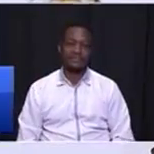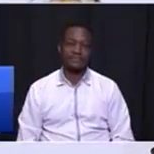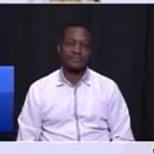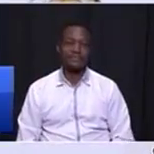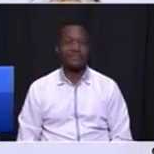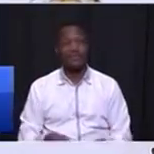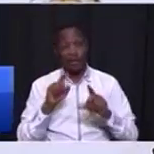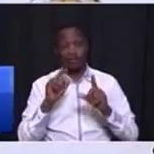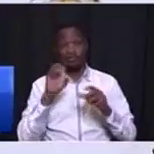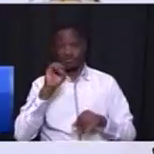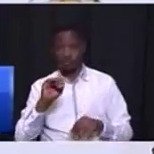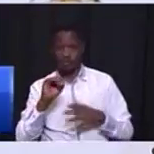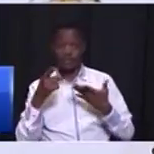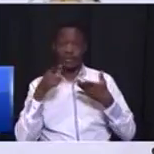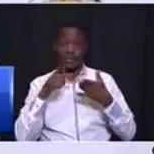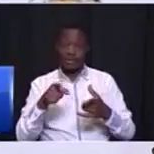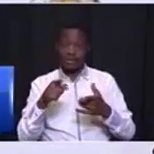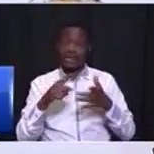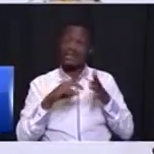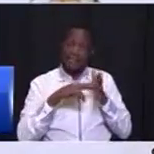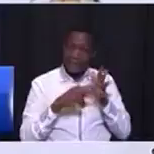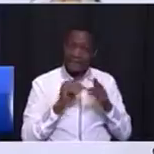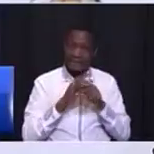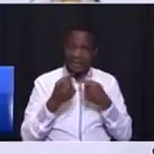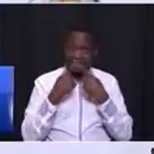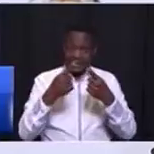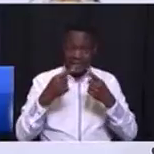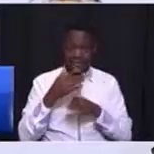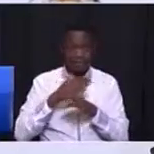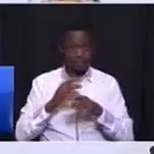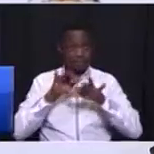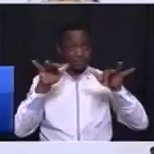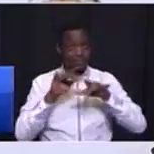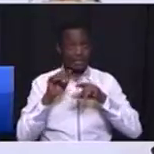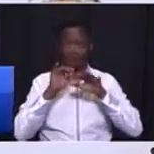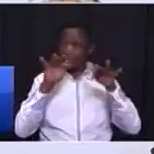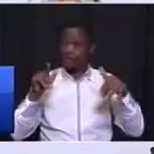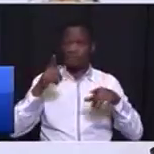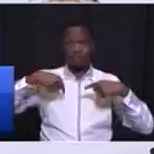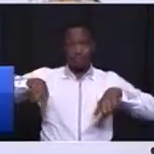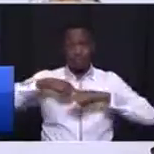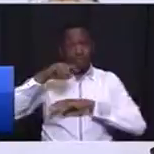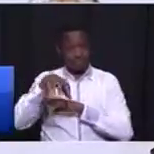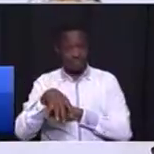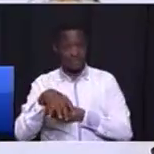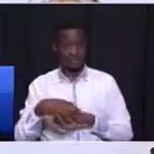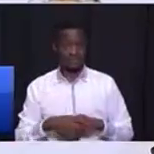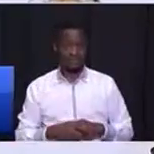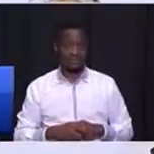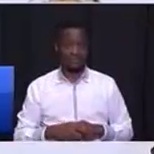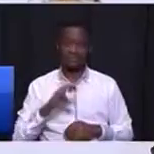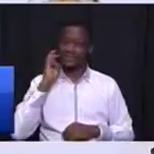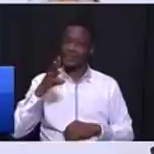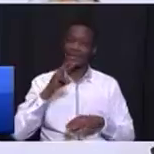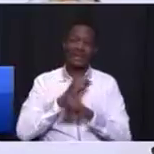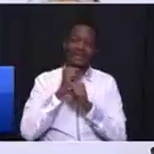So the initiatives I've tabled before this house and to the people of our beautiful province will